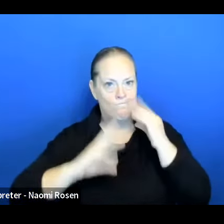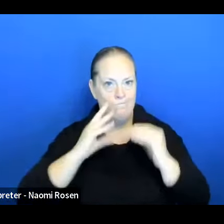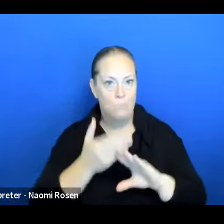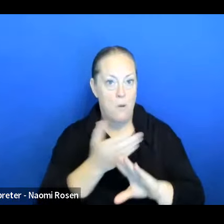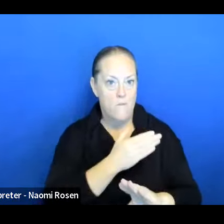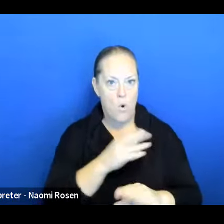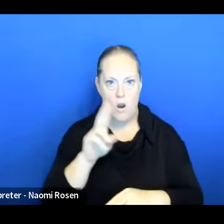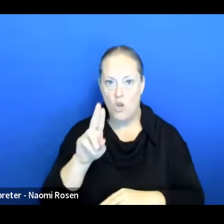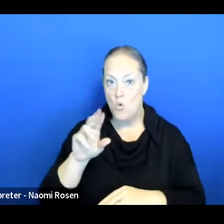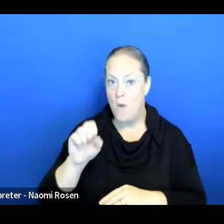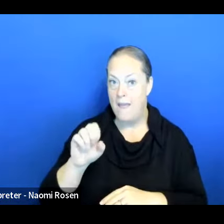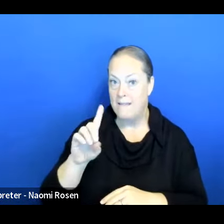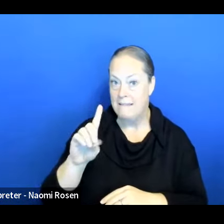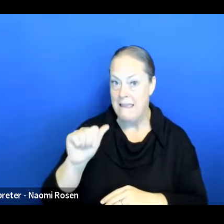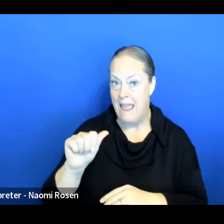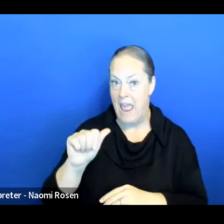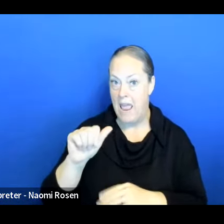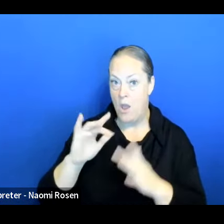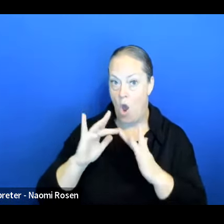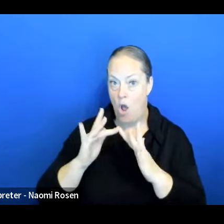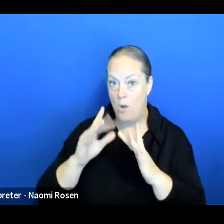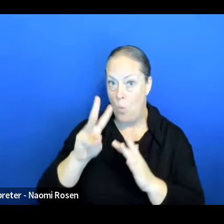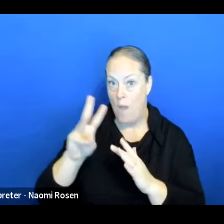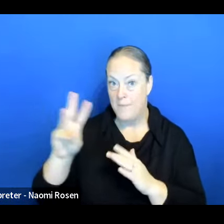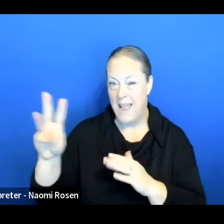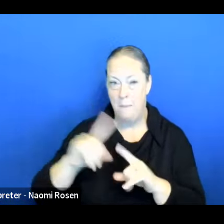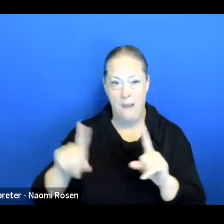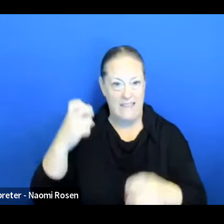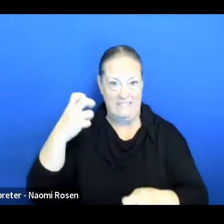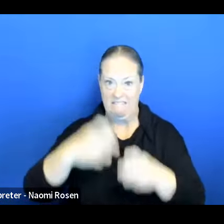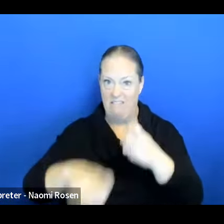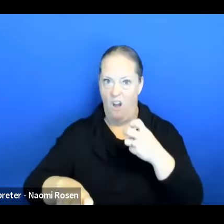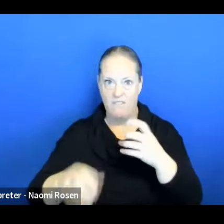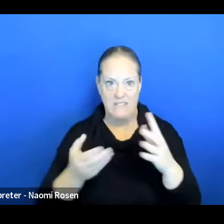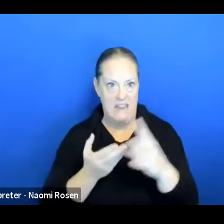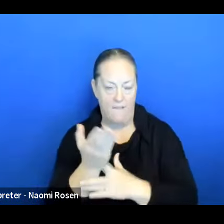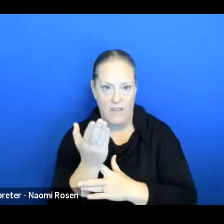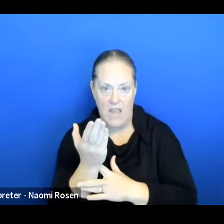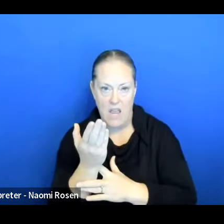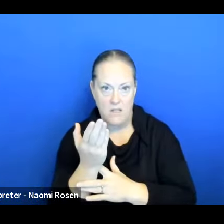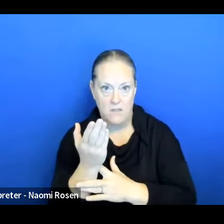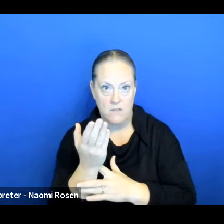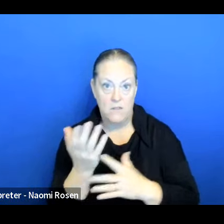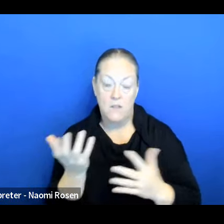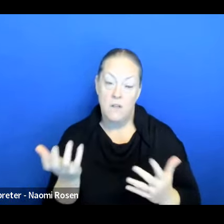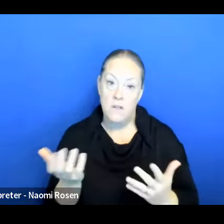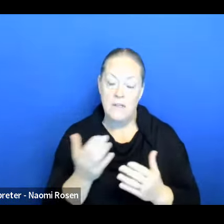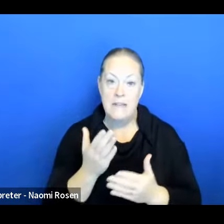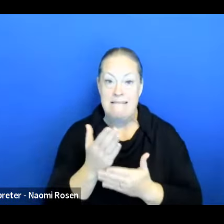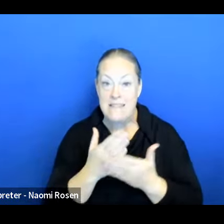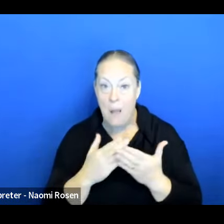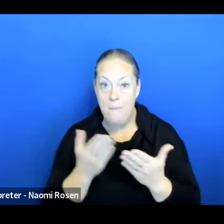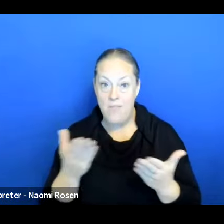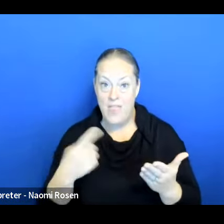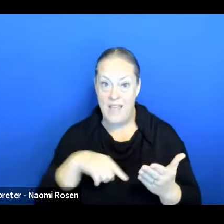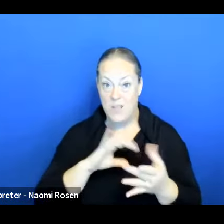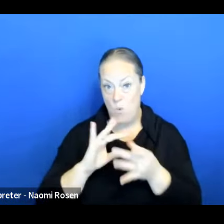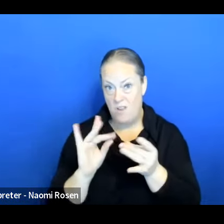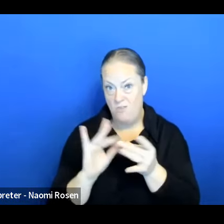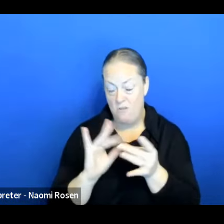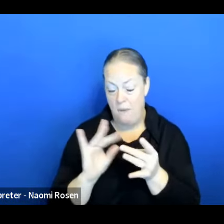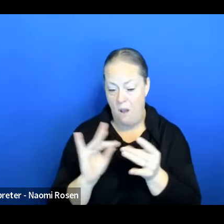USDA website. It's very hard to navigate. And some of the things that we mentioned was that